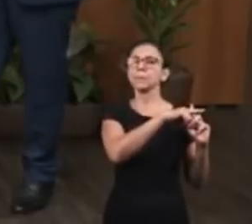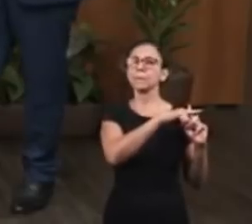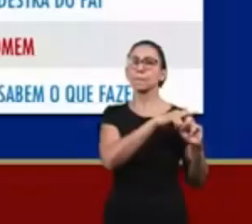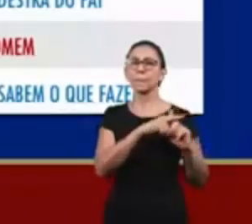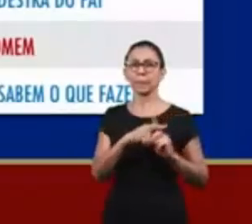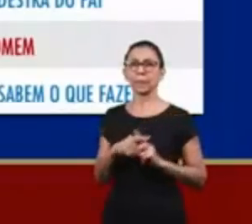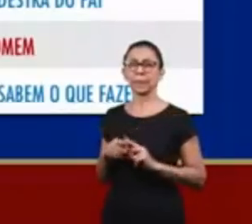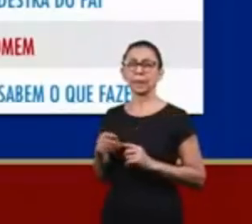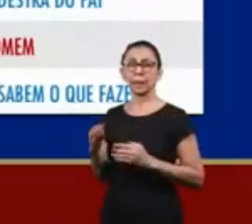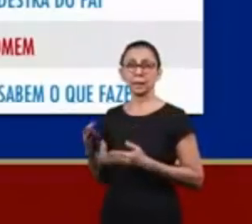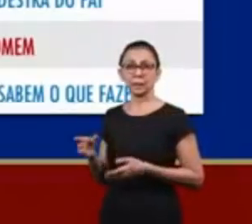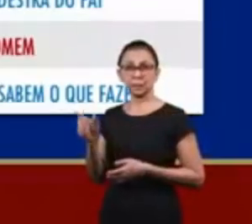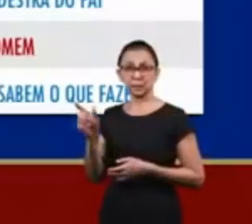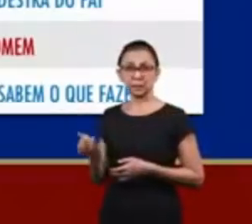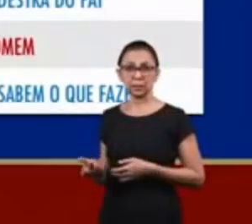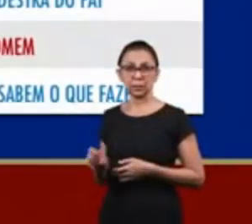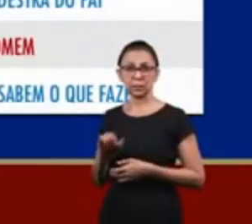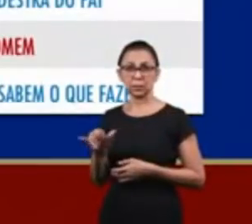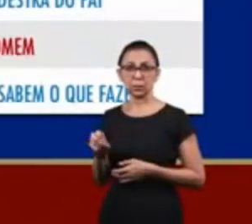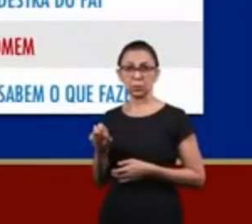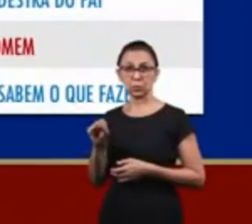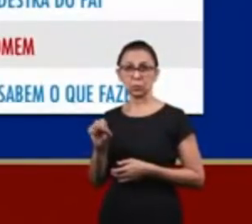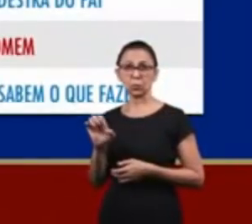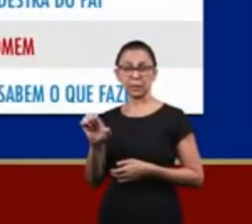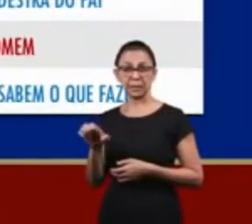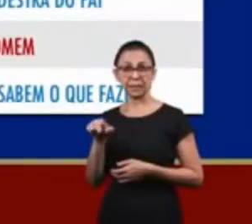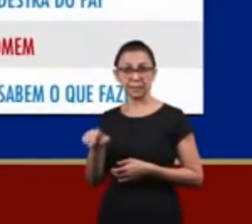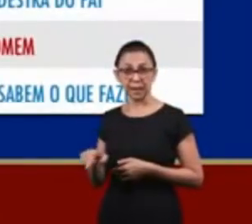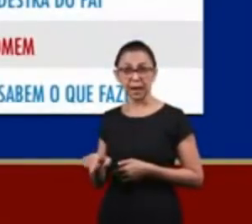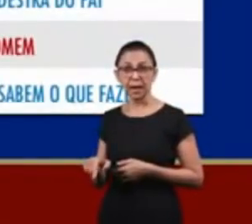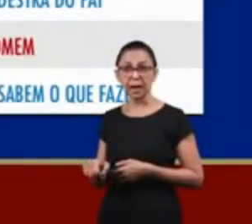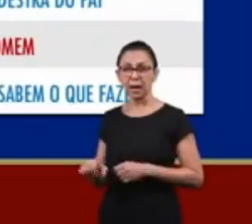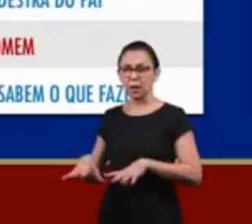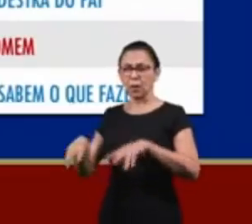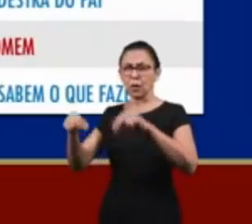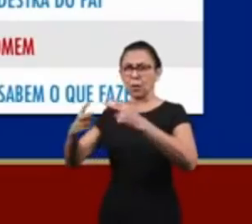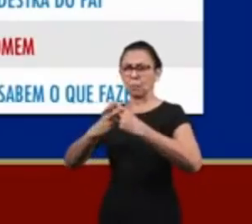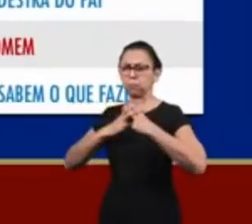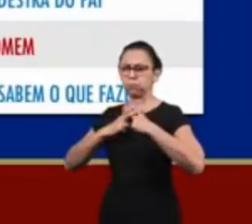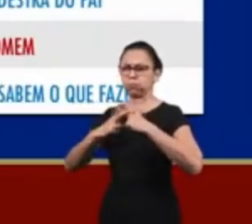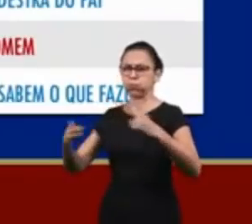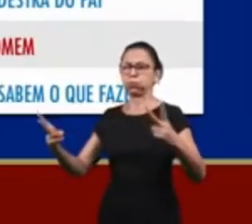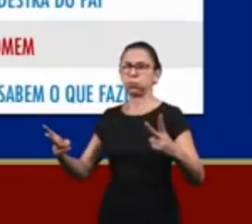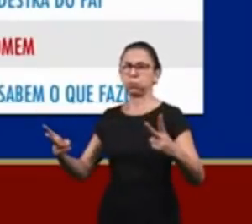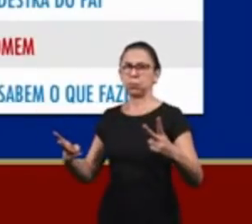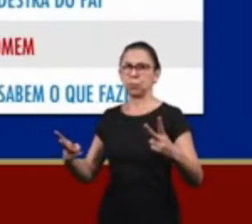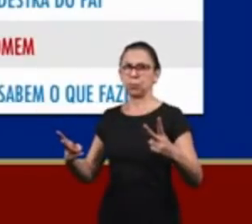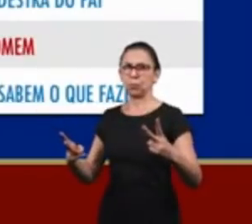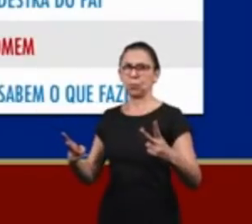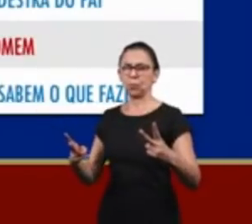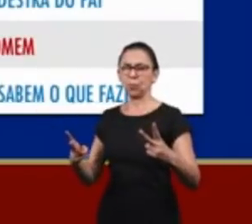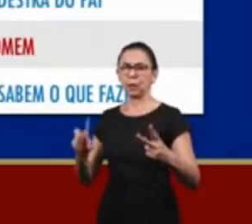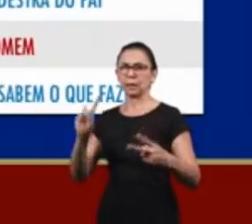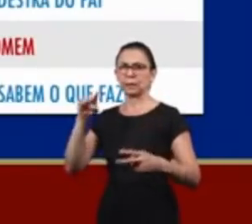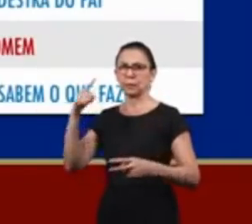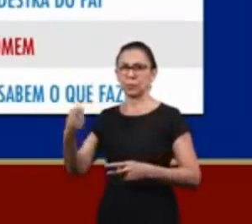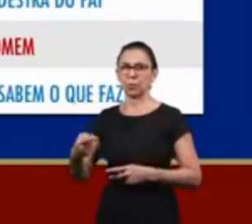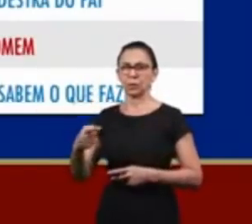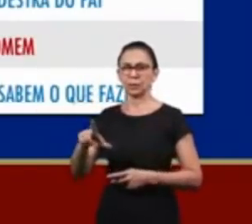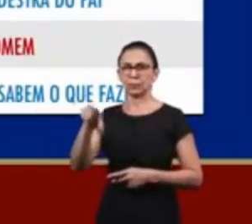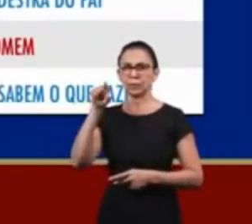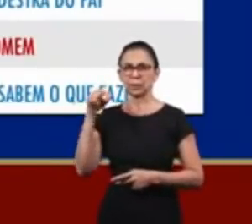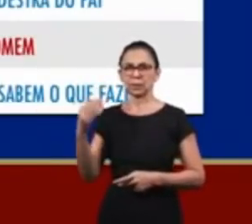Joseph left prison to become the governor in Egypt. Jesus, on the other hand,